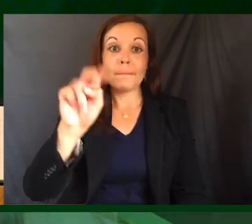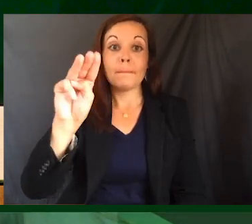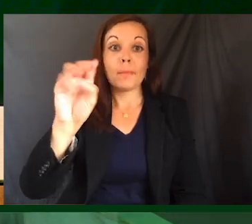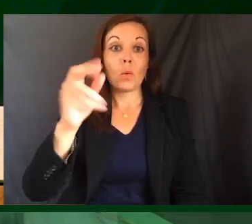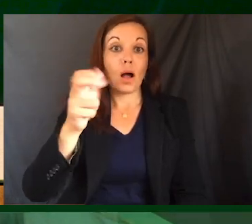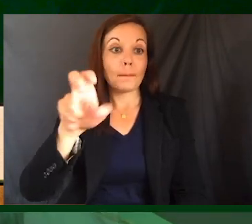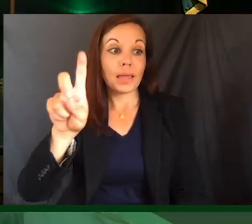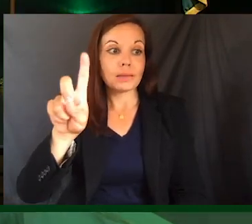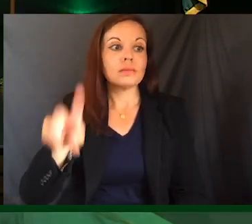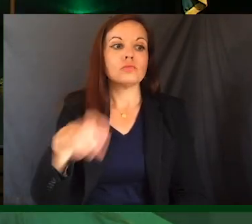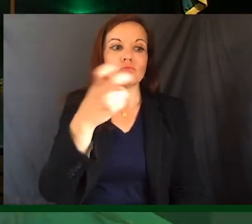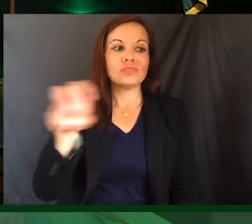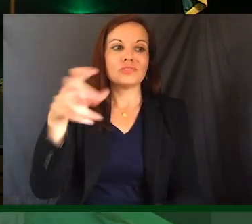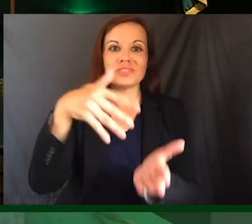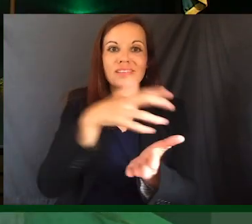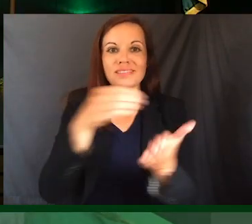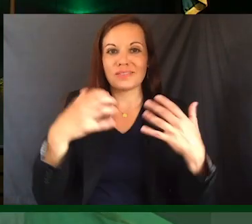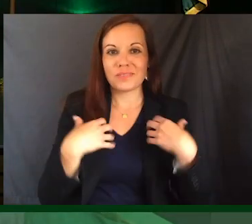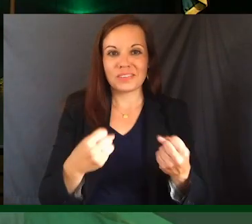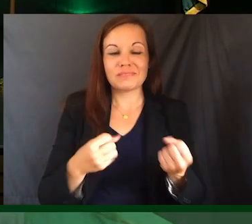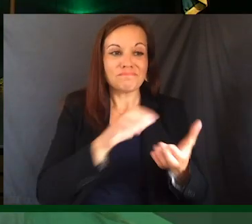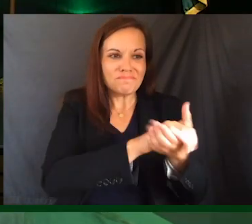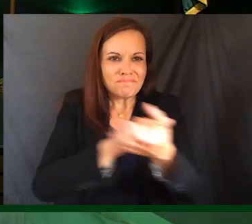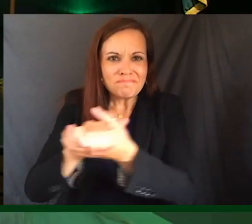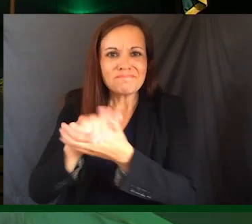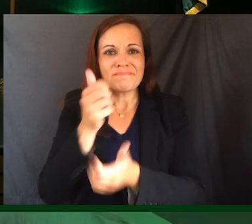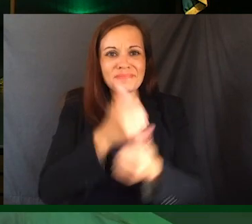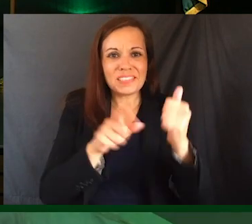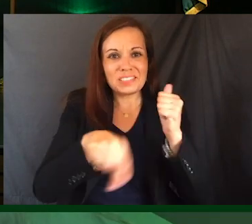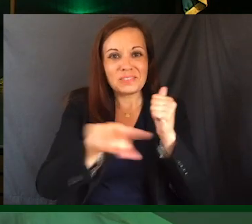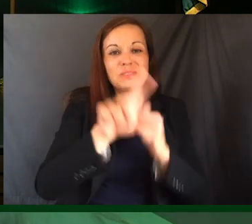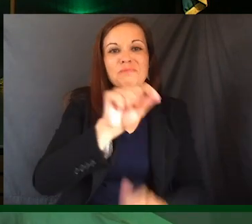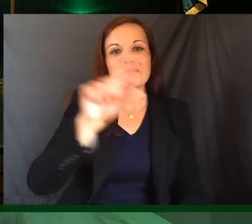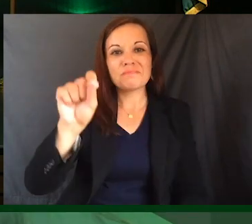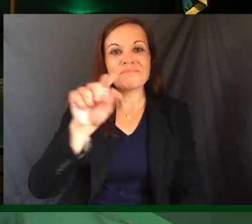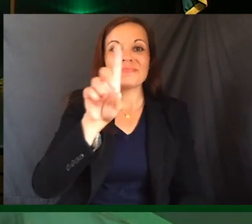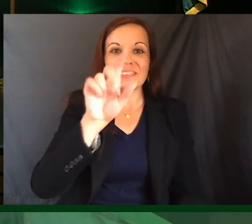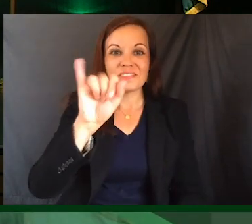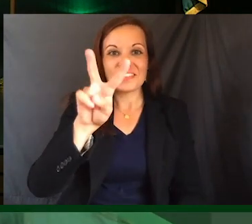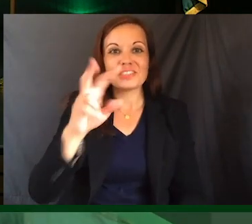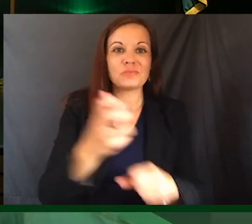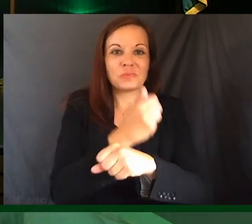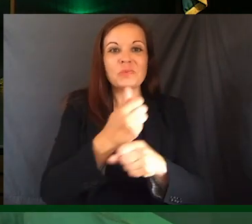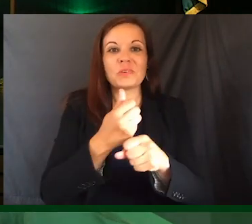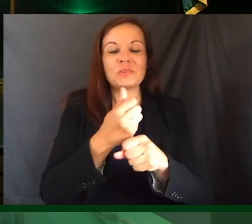and Wellness. Congratulations to each of the 2020 Division Award winners.